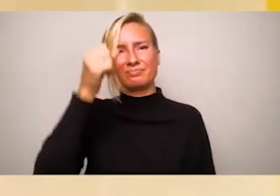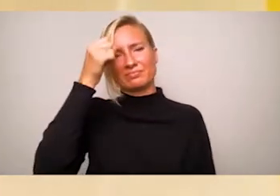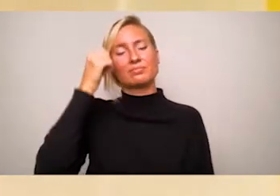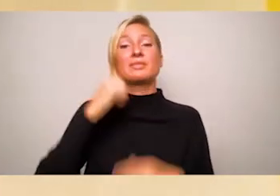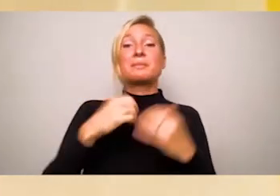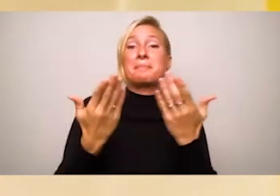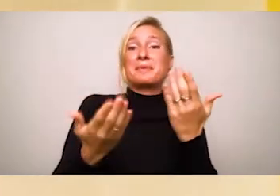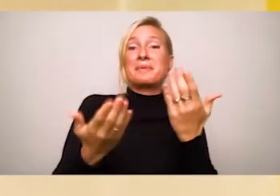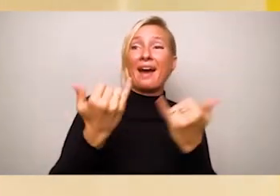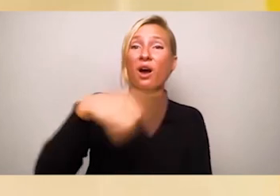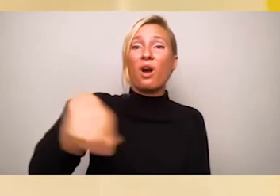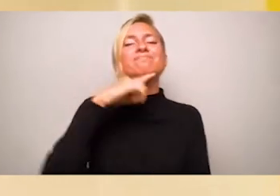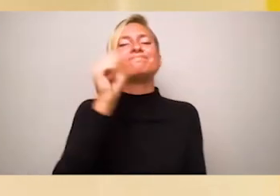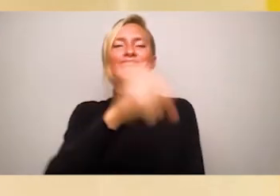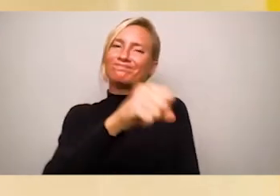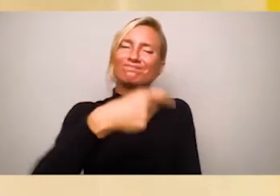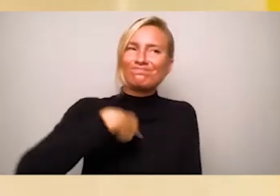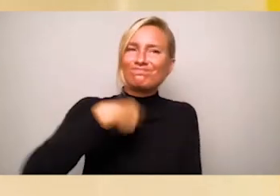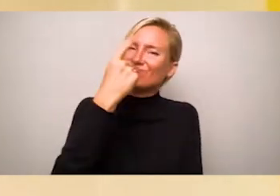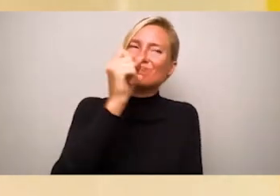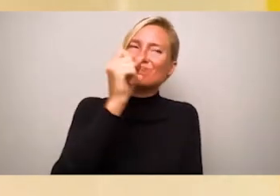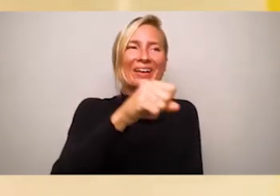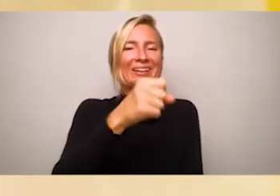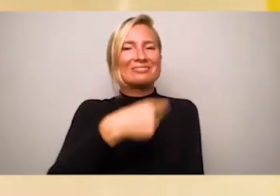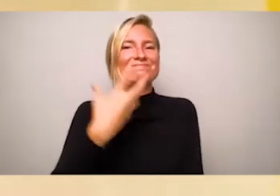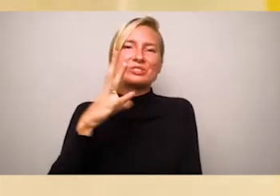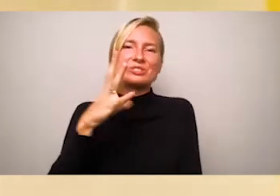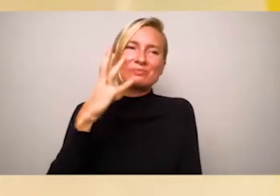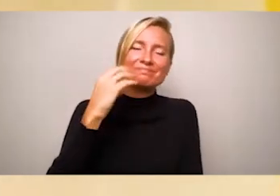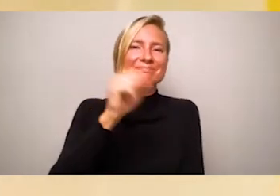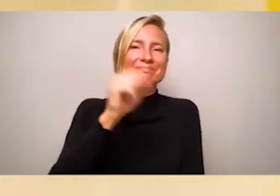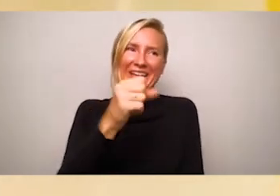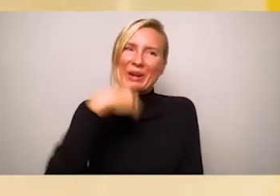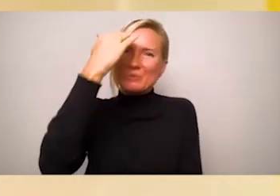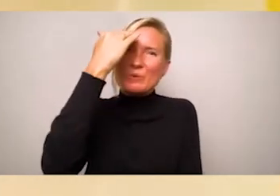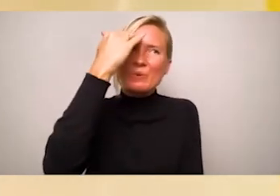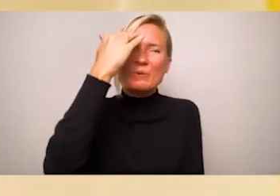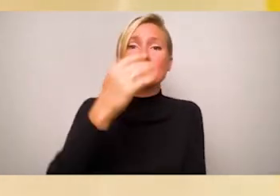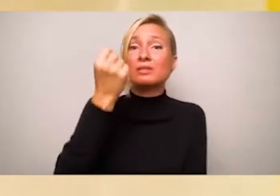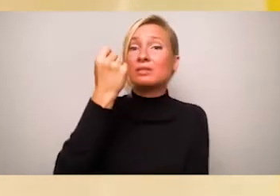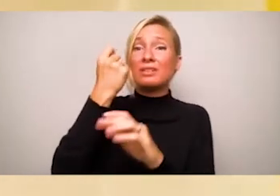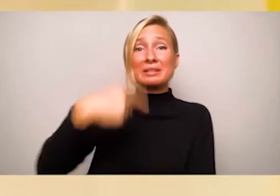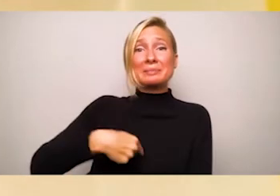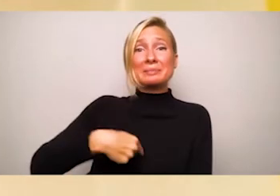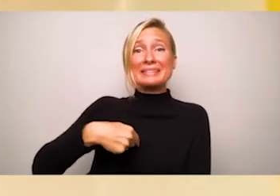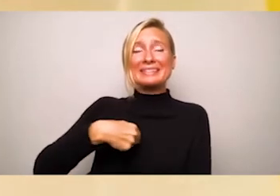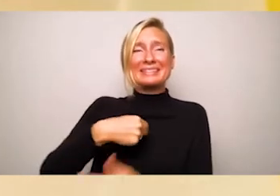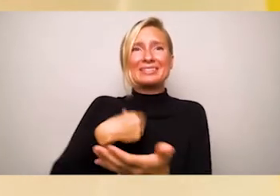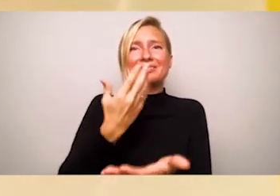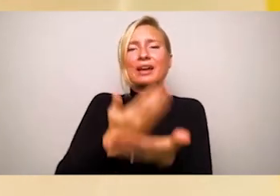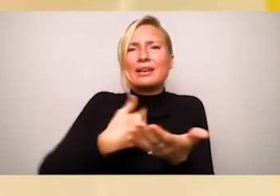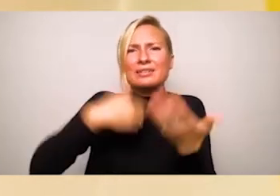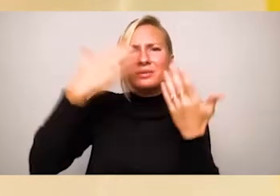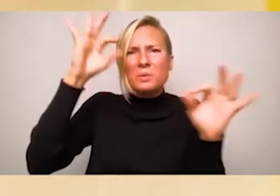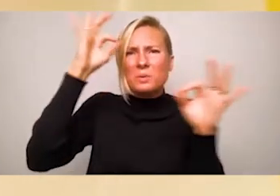average freshman cannot know that. All over campus, I weaved lies to obscure my alien